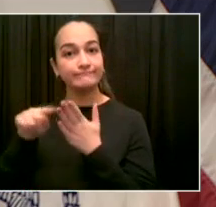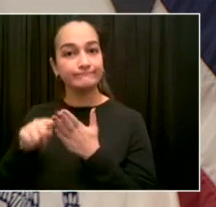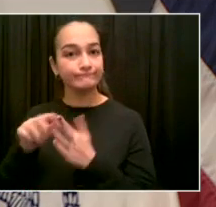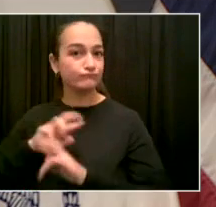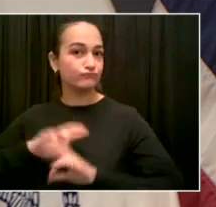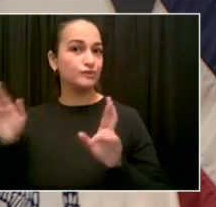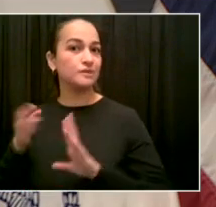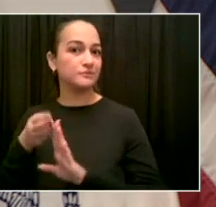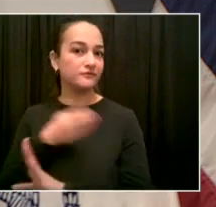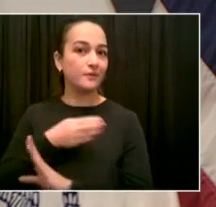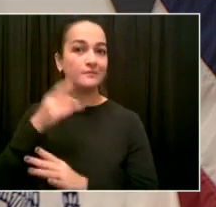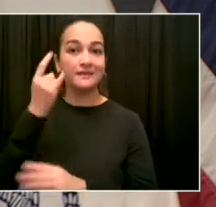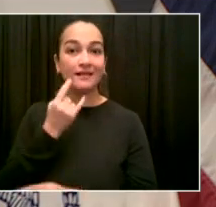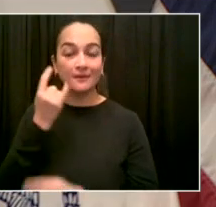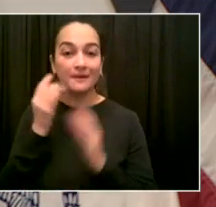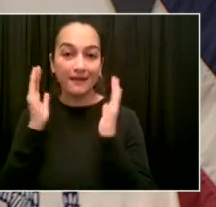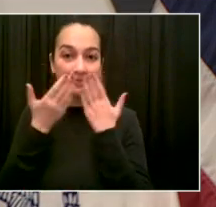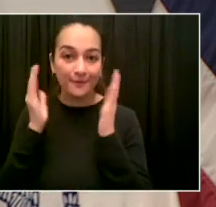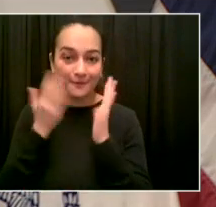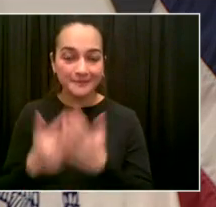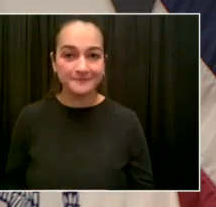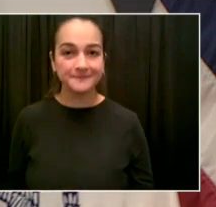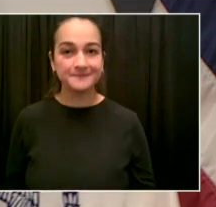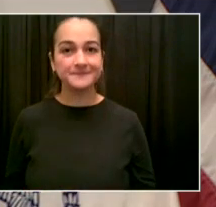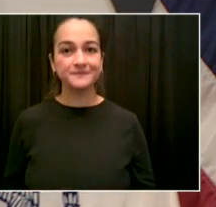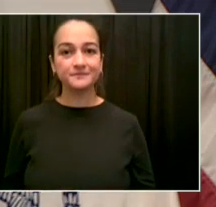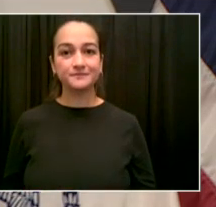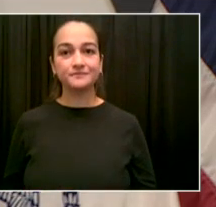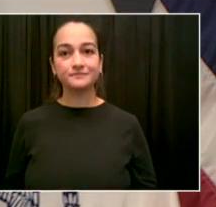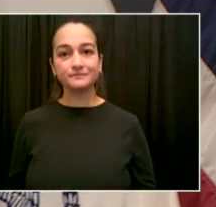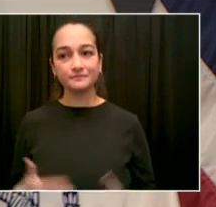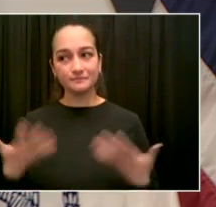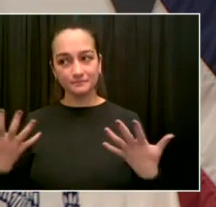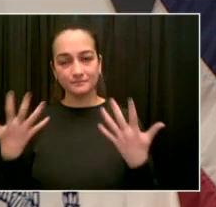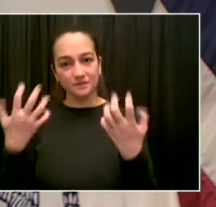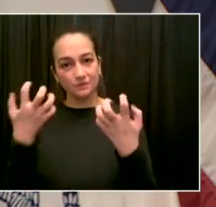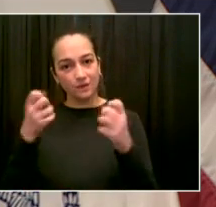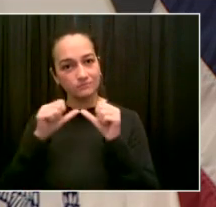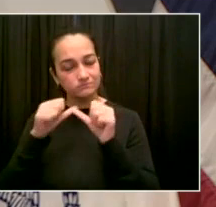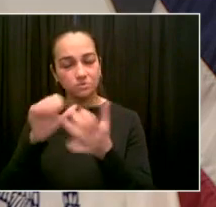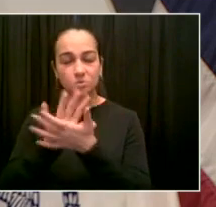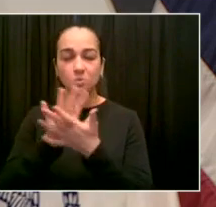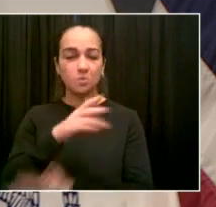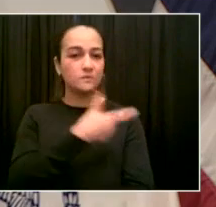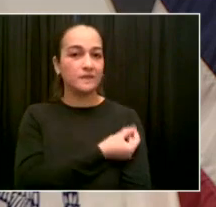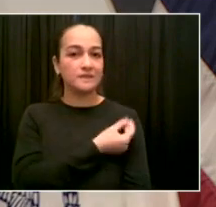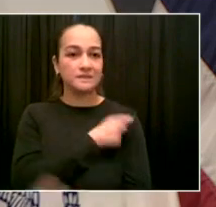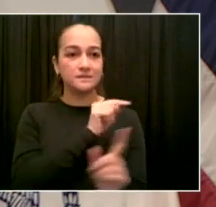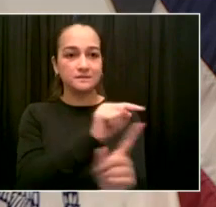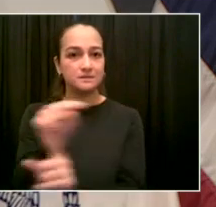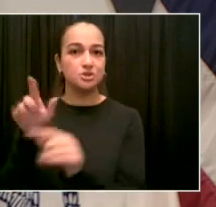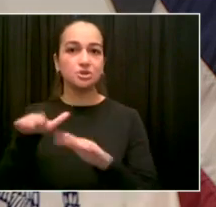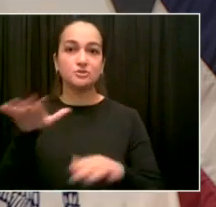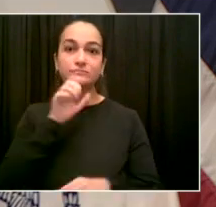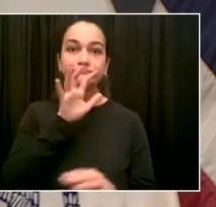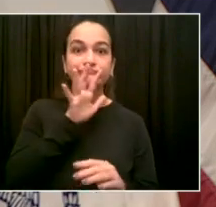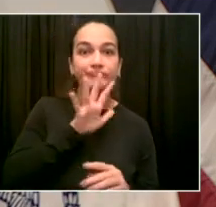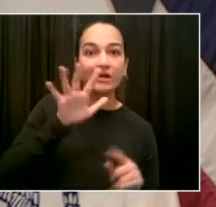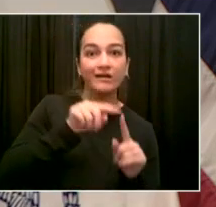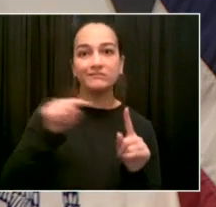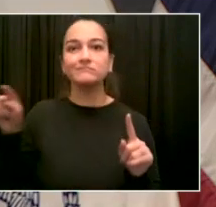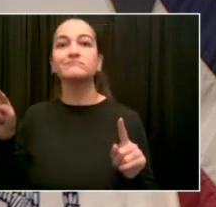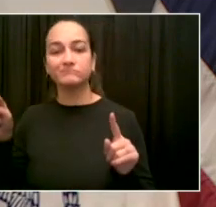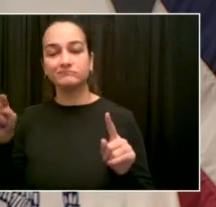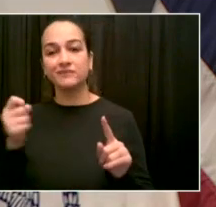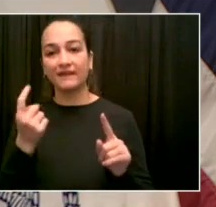and our families. Also great news that we're seeing the FDA is reviewing now the Moderna booster. So hopefully